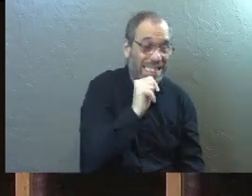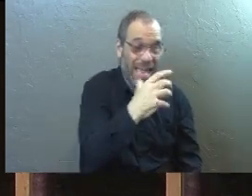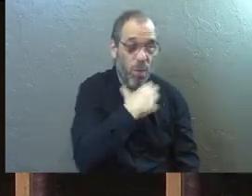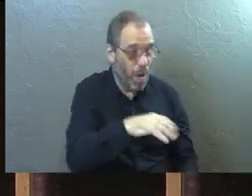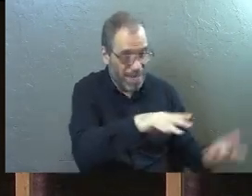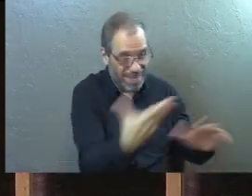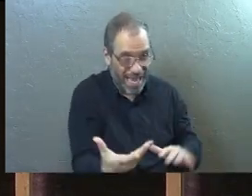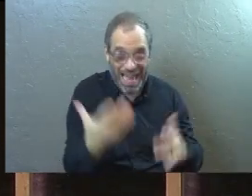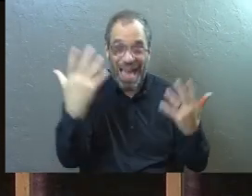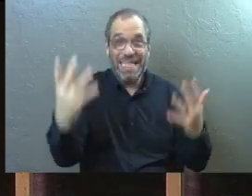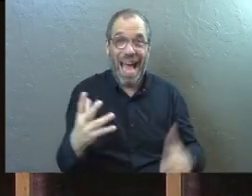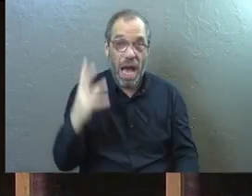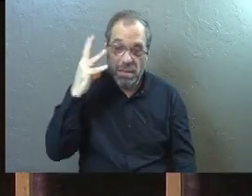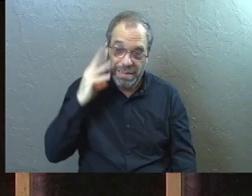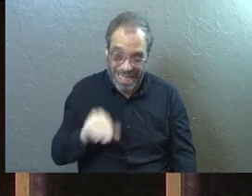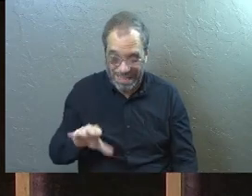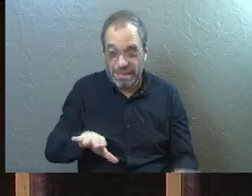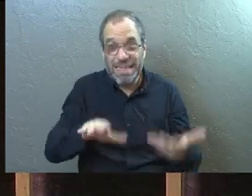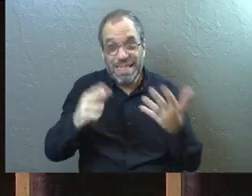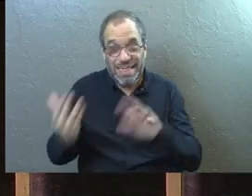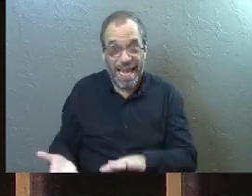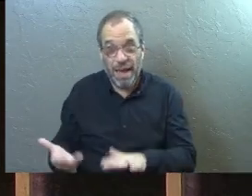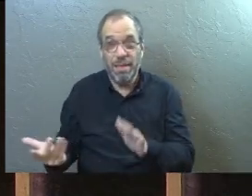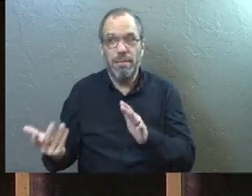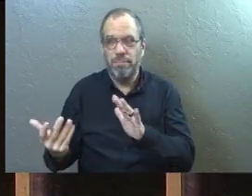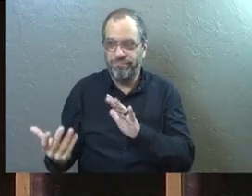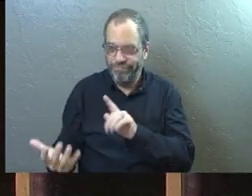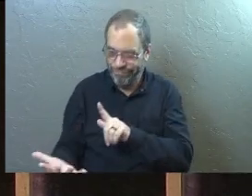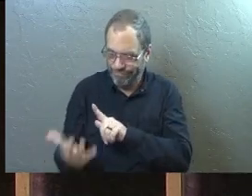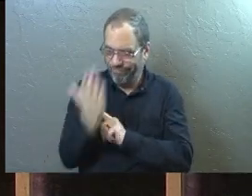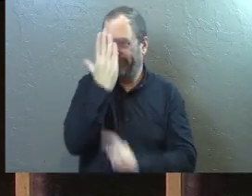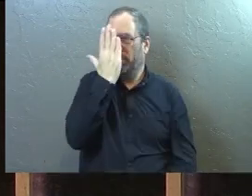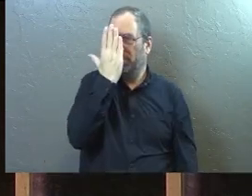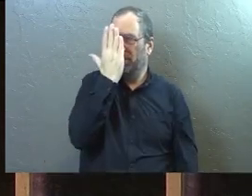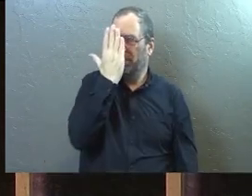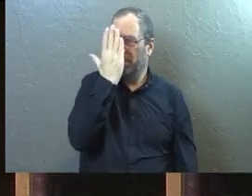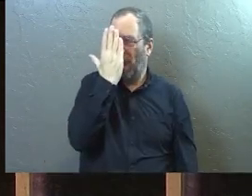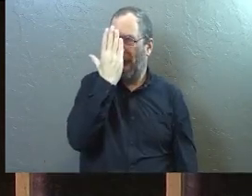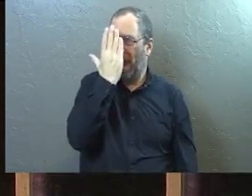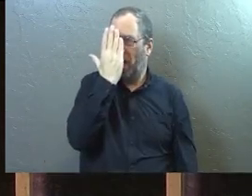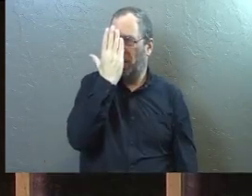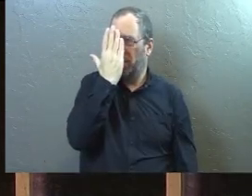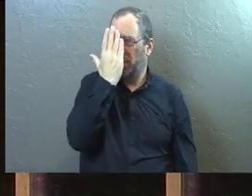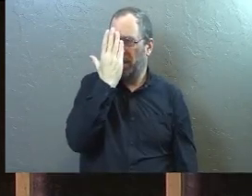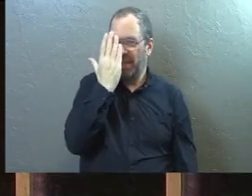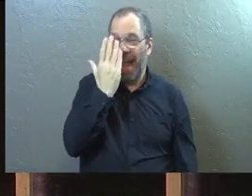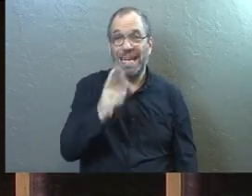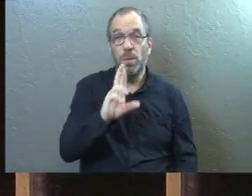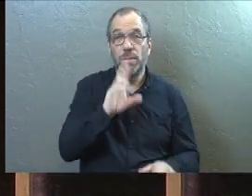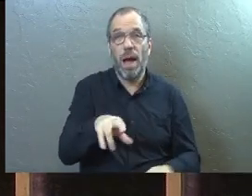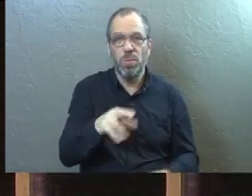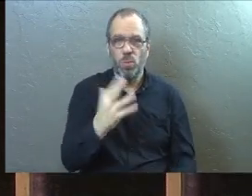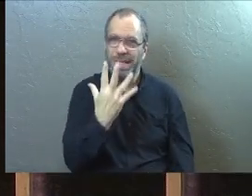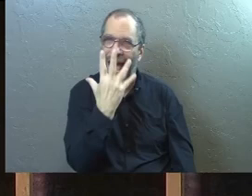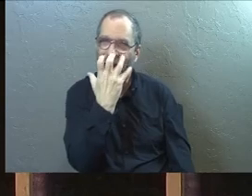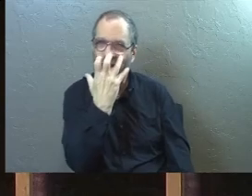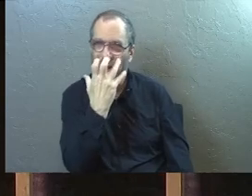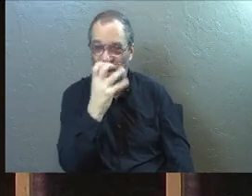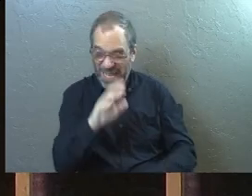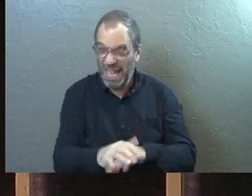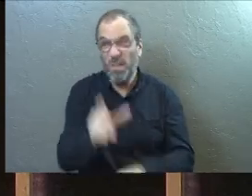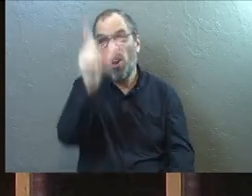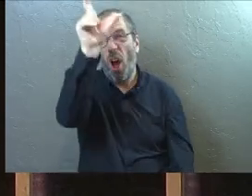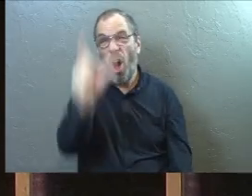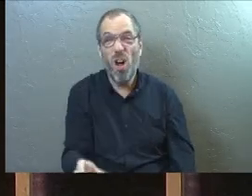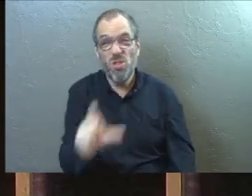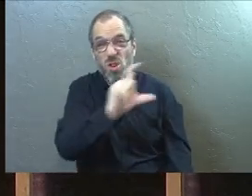a part of it is now experiencing death right against him. And he responds with anger. Even on the